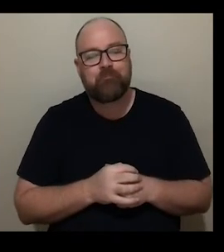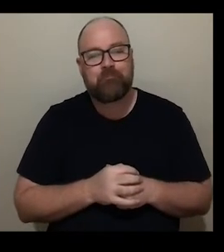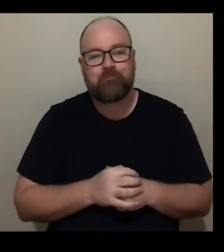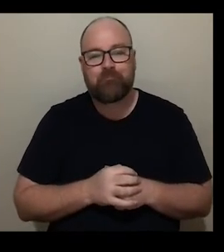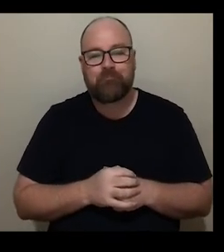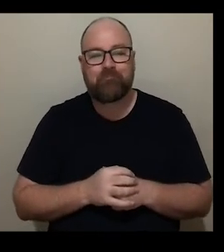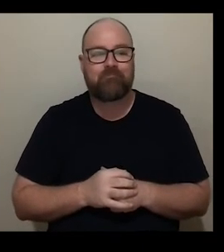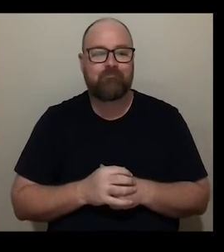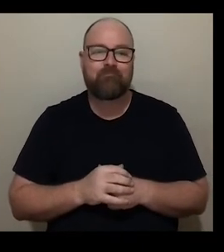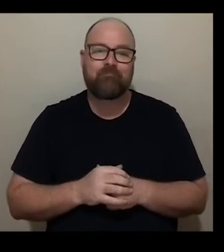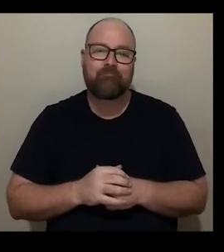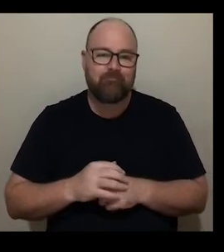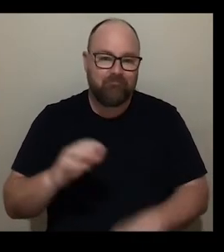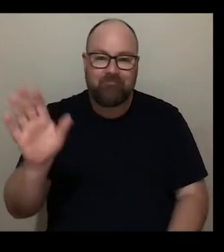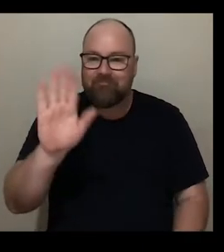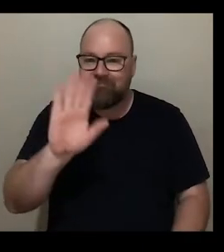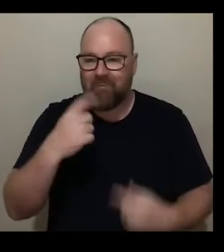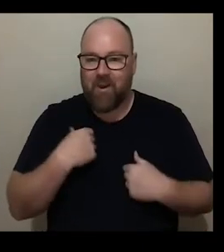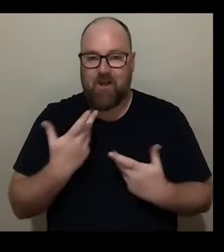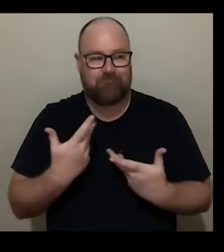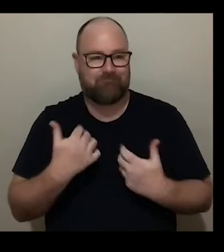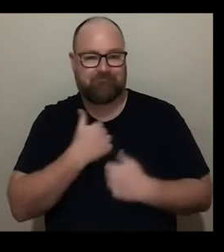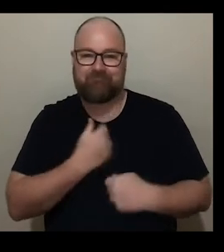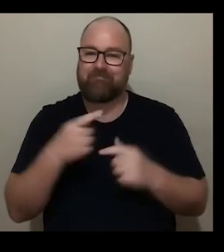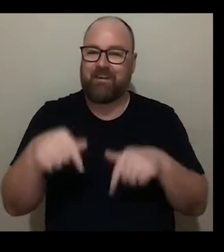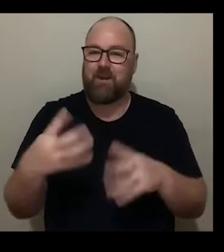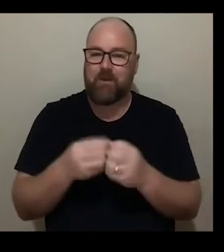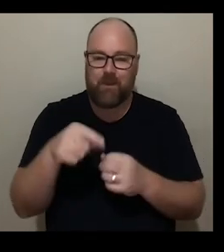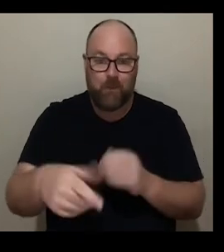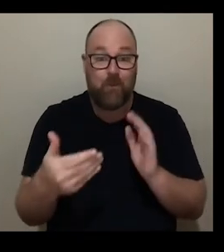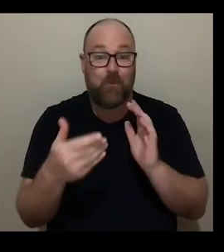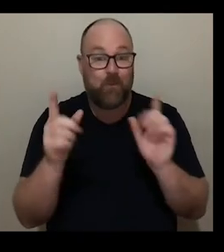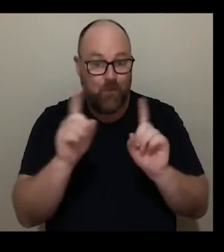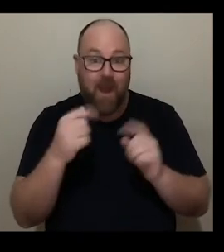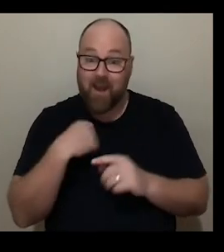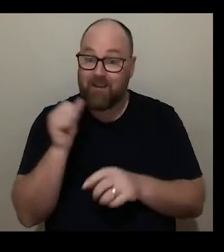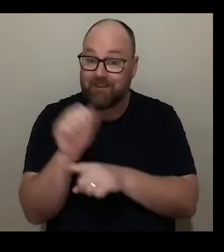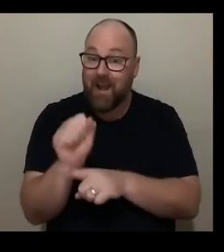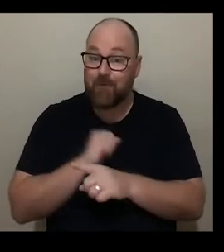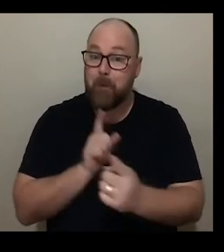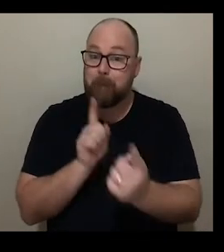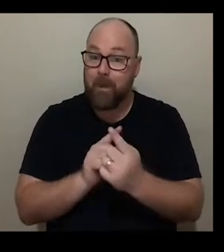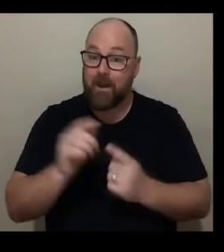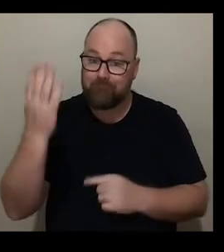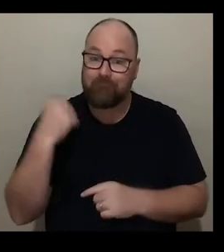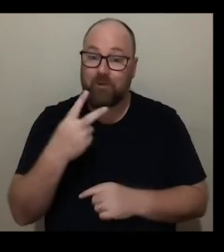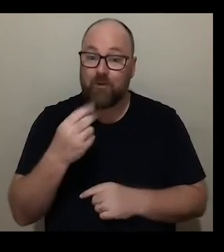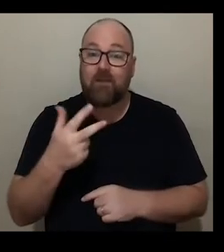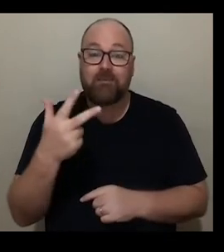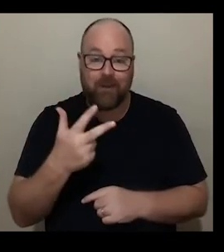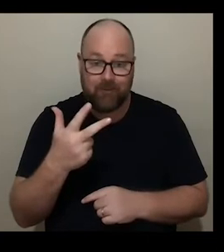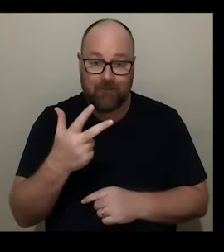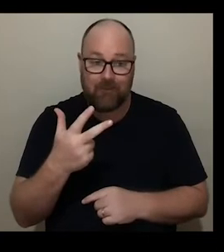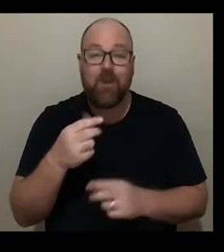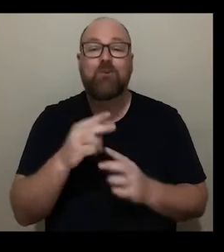Hi Liz, it's great to be sat here with you again today. And yes, we did. We met in 2018